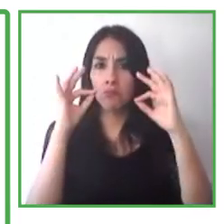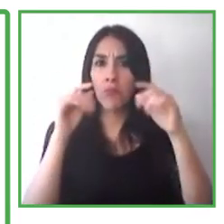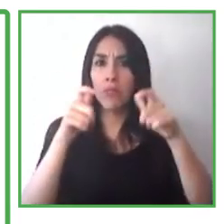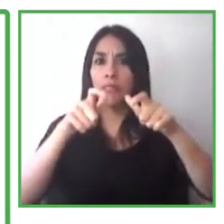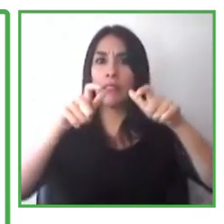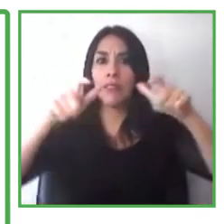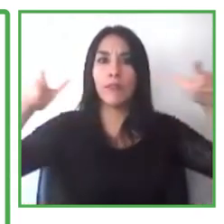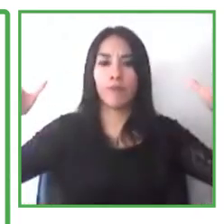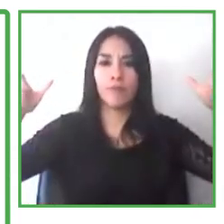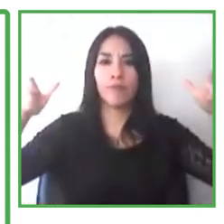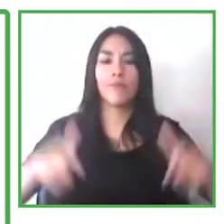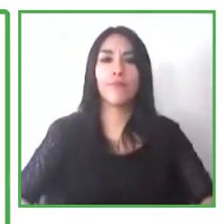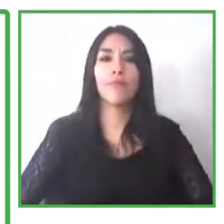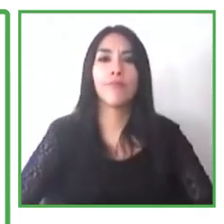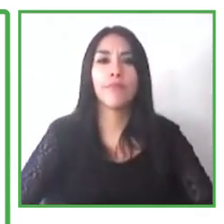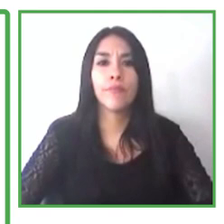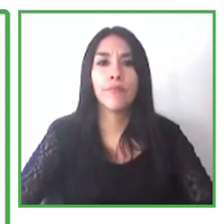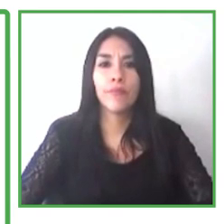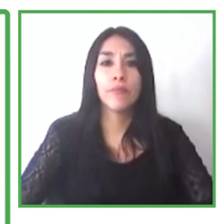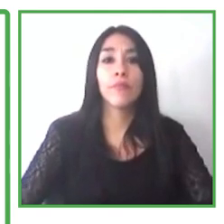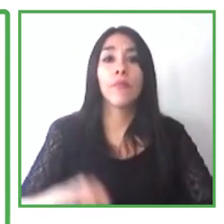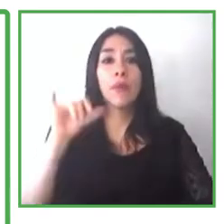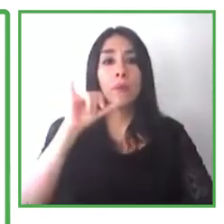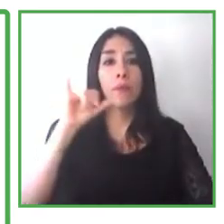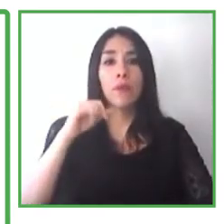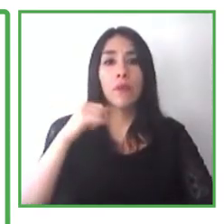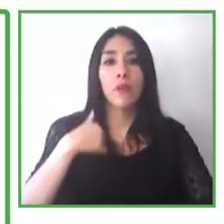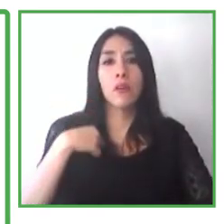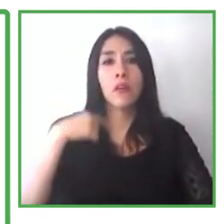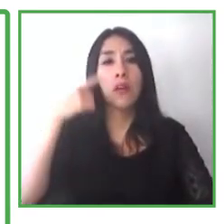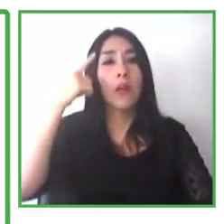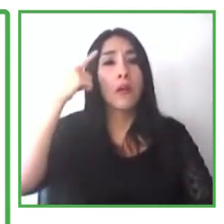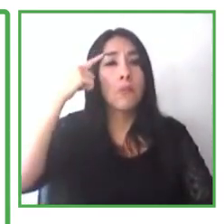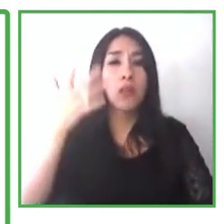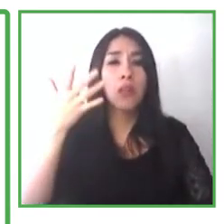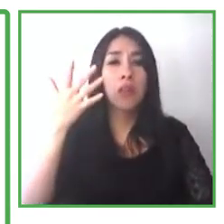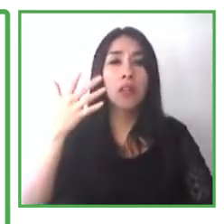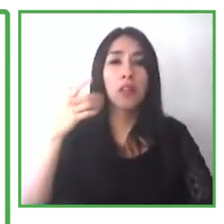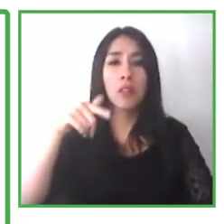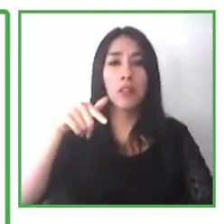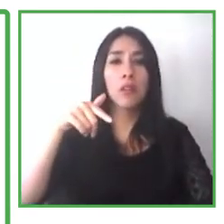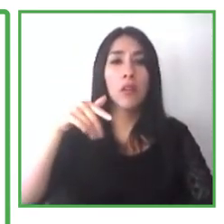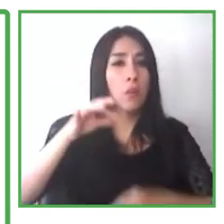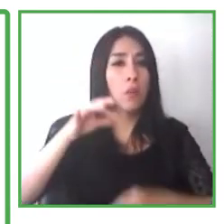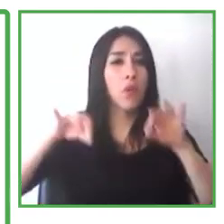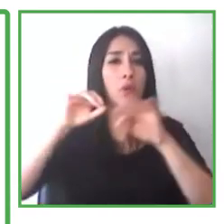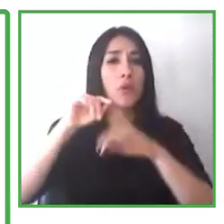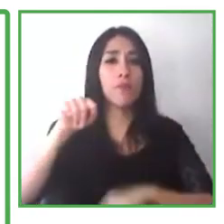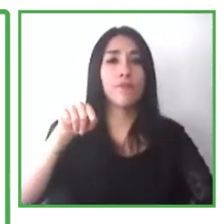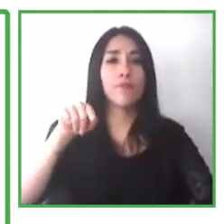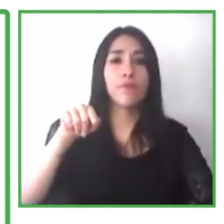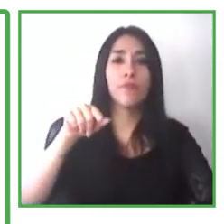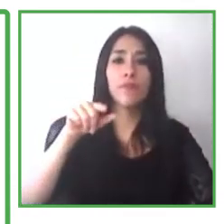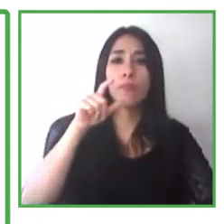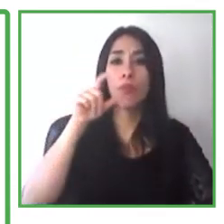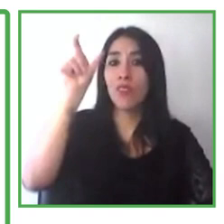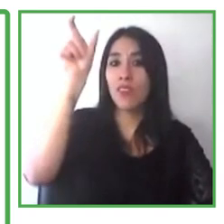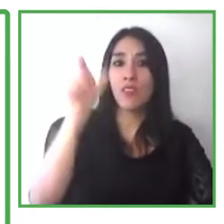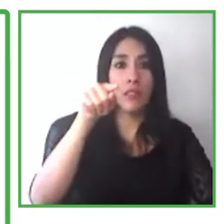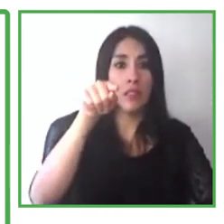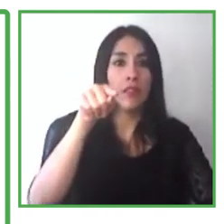key points that Jessica from Microsoft already mentioned is how do you